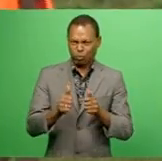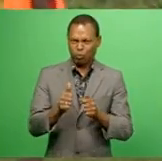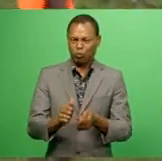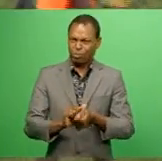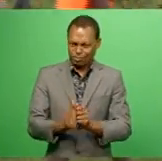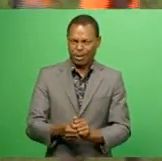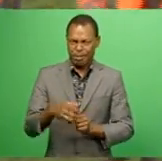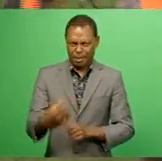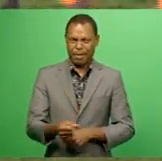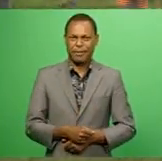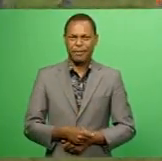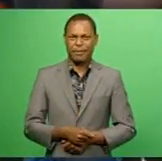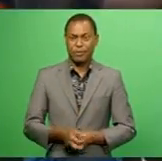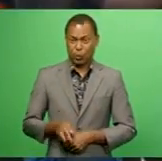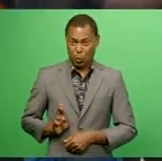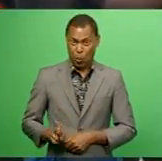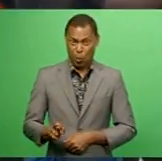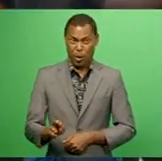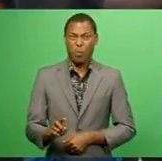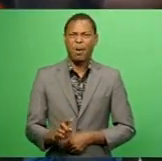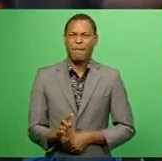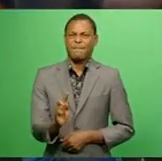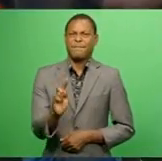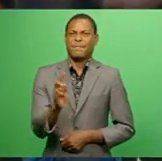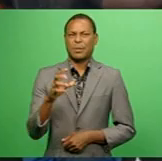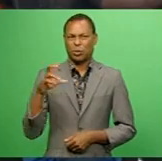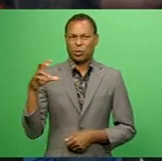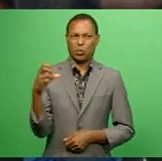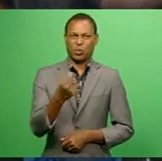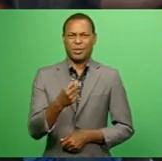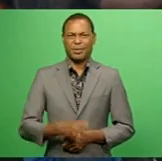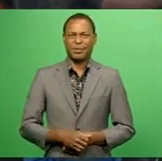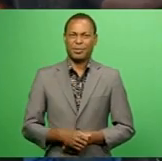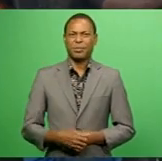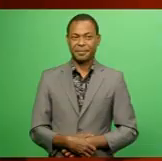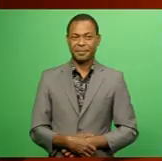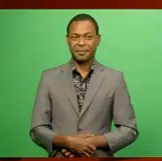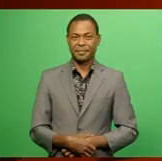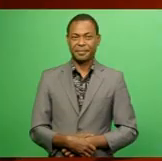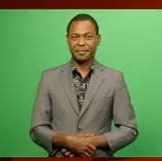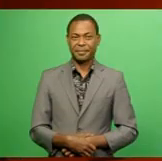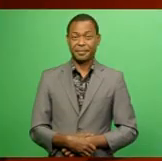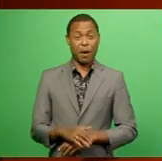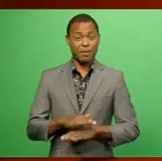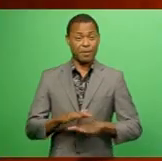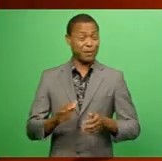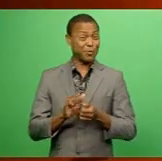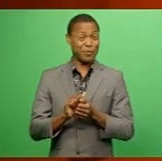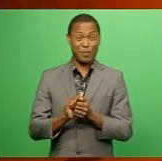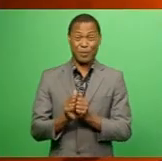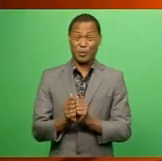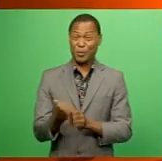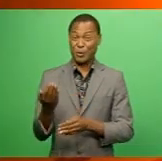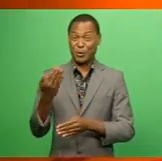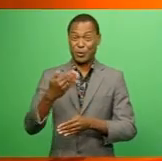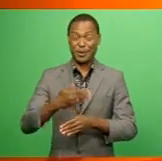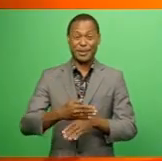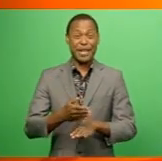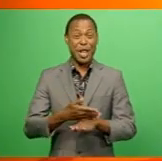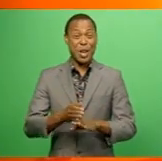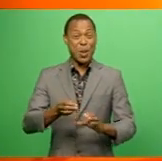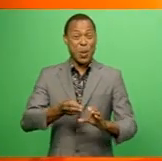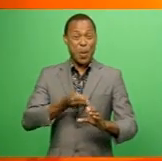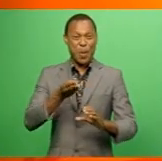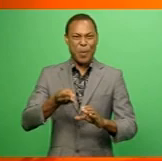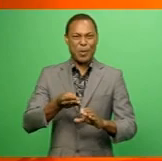Rewa, out for its first win, faces Lothok on Sunday at 4 p.m. at Churchill Park. That's it from sports tonight. A new media,